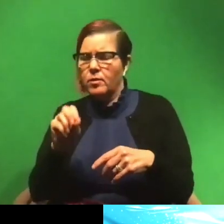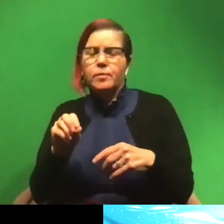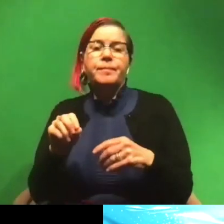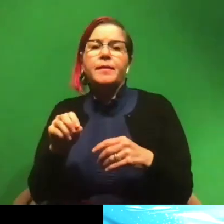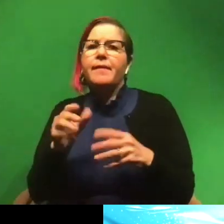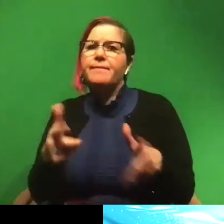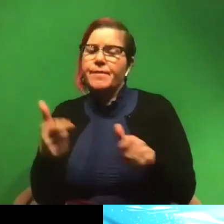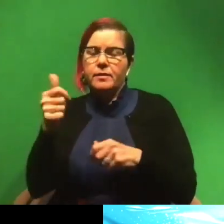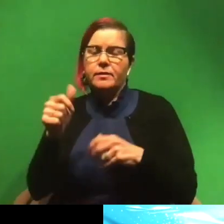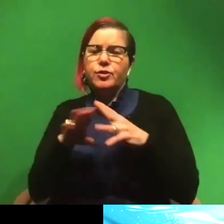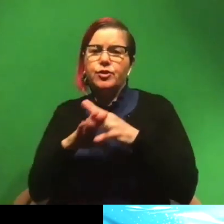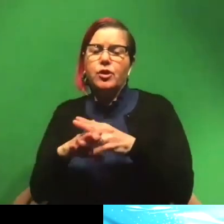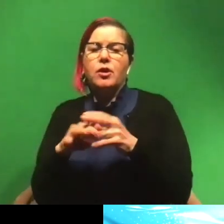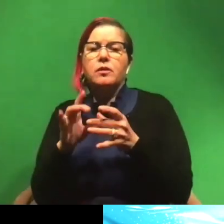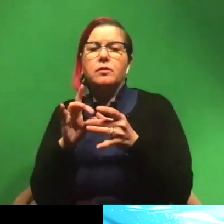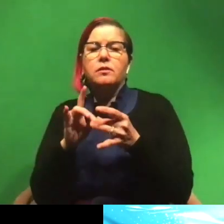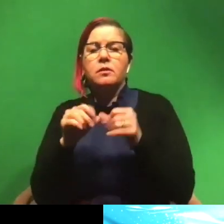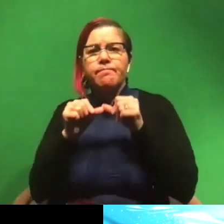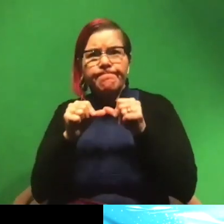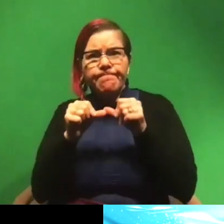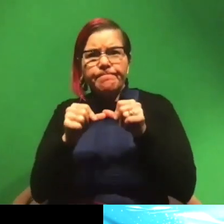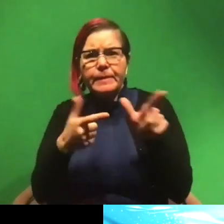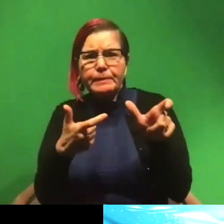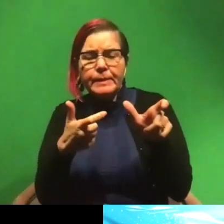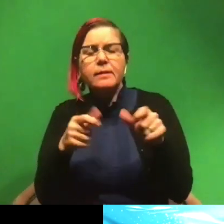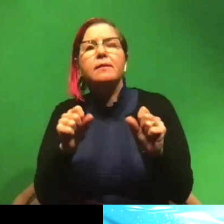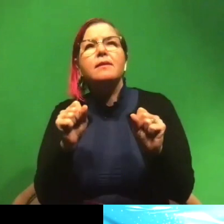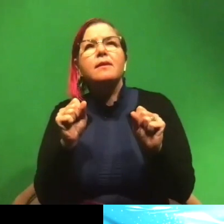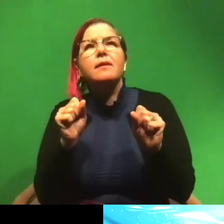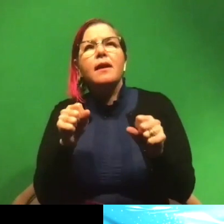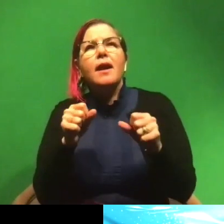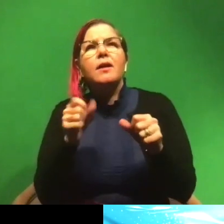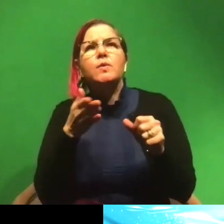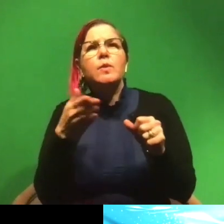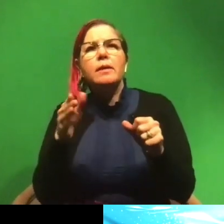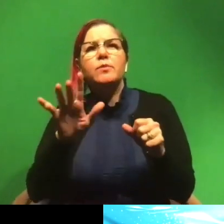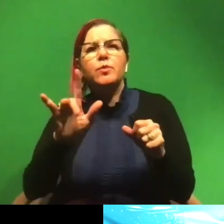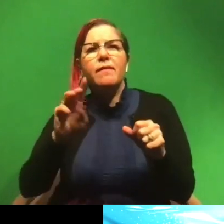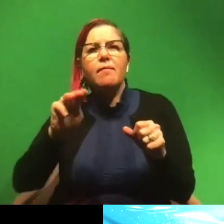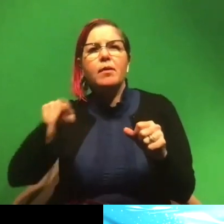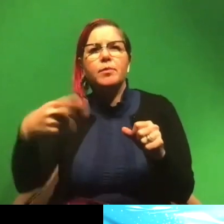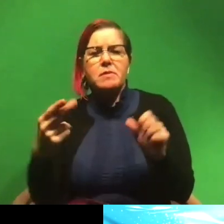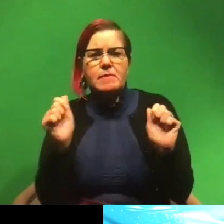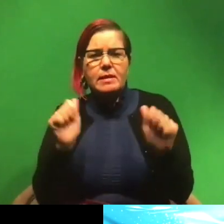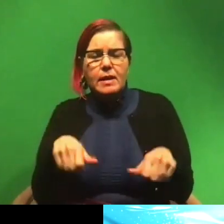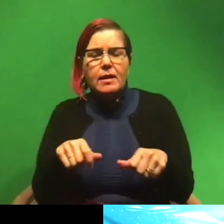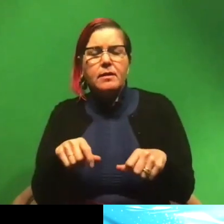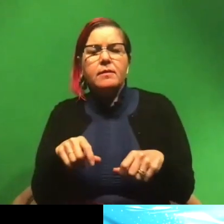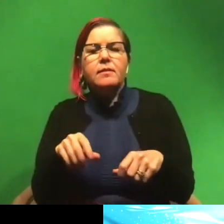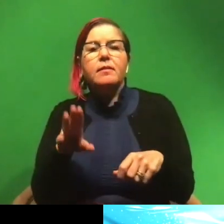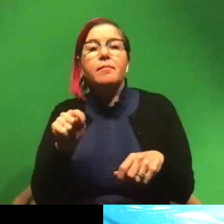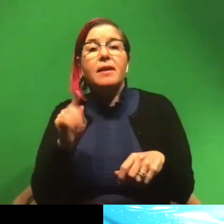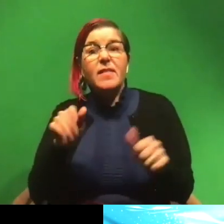so in terms of like sustained speed, they can swim about 25 miles per hour, but if they're